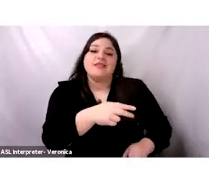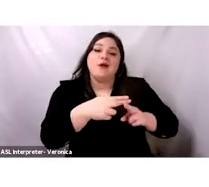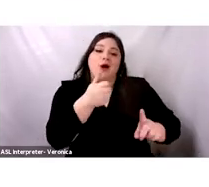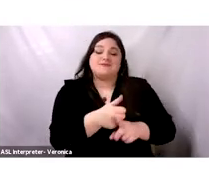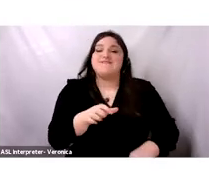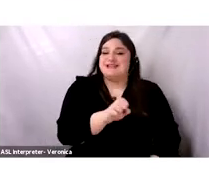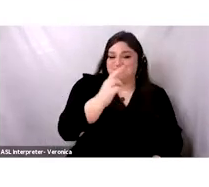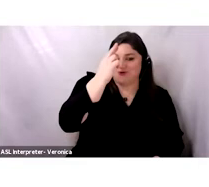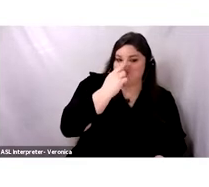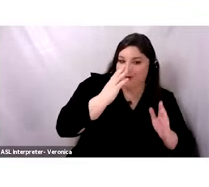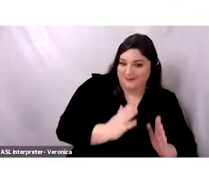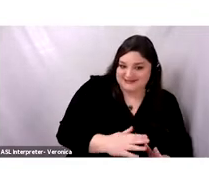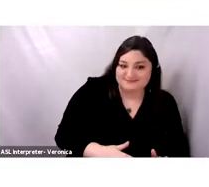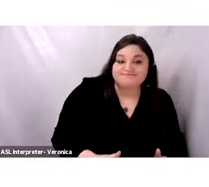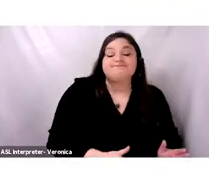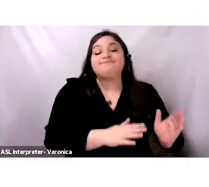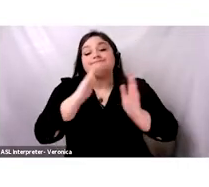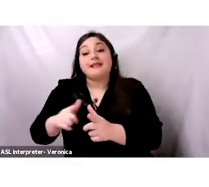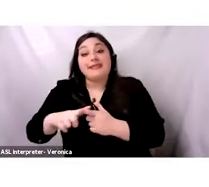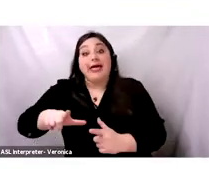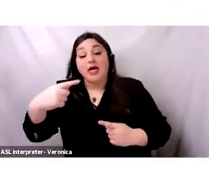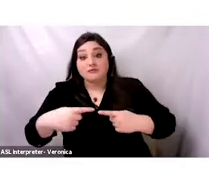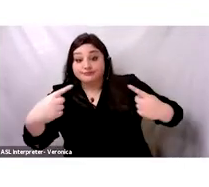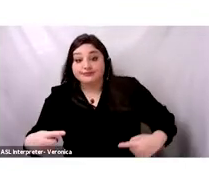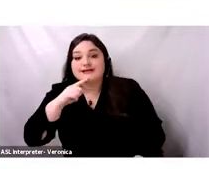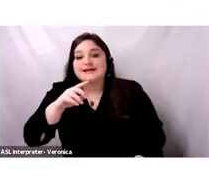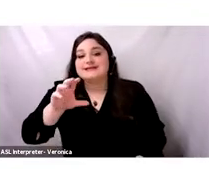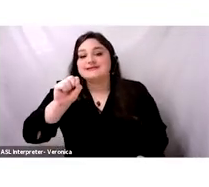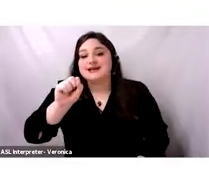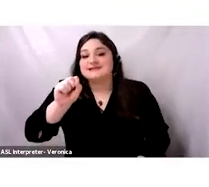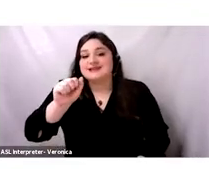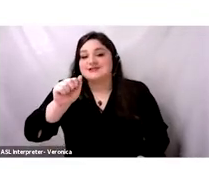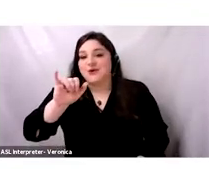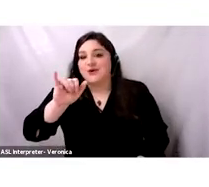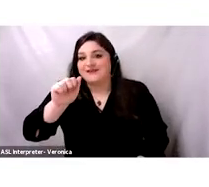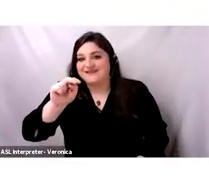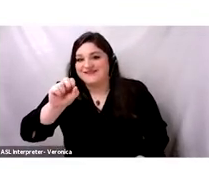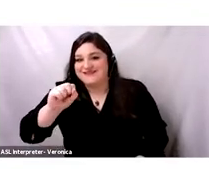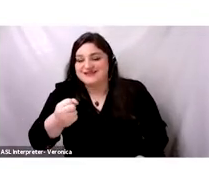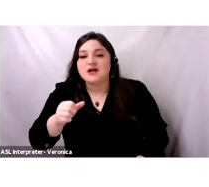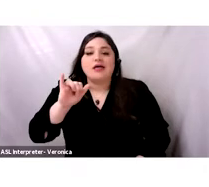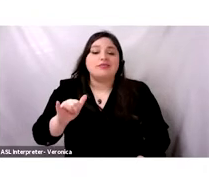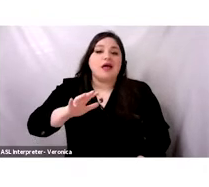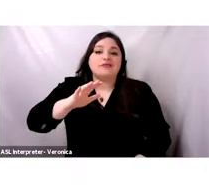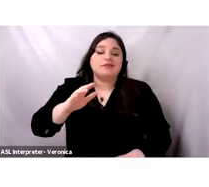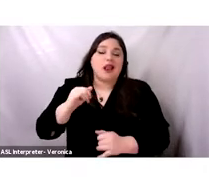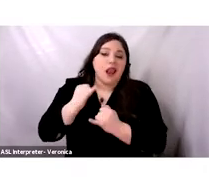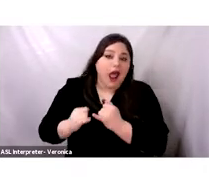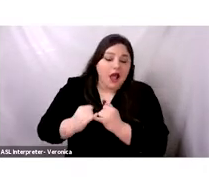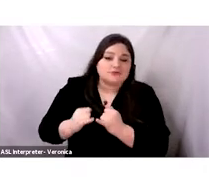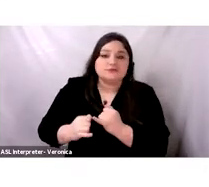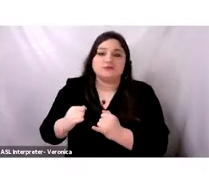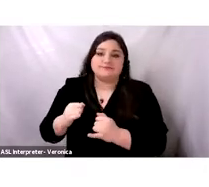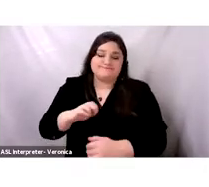Sassanians, the last dynasty of emperors in Persia in antiquity,